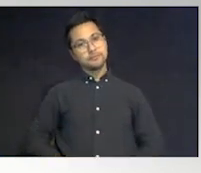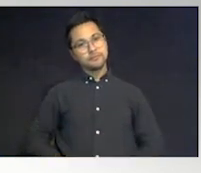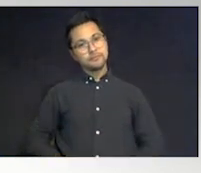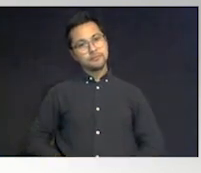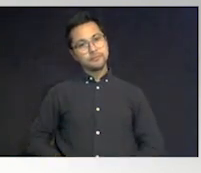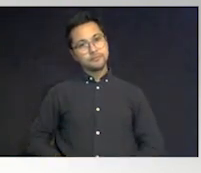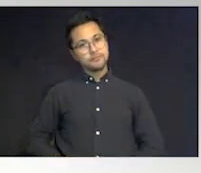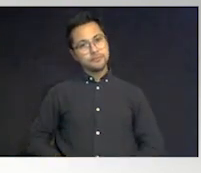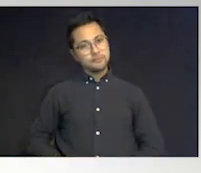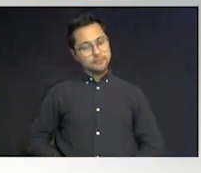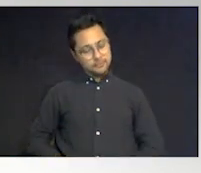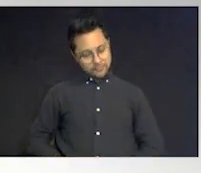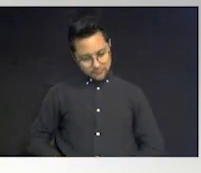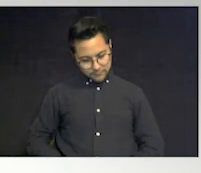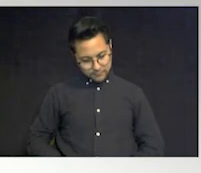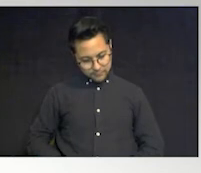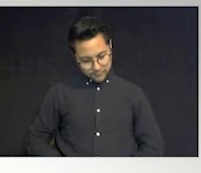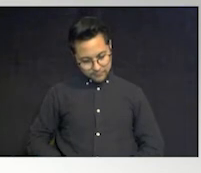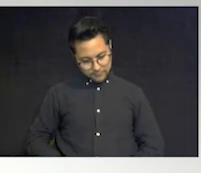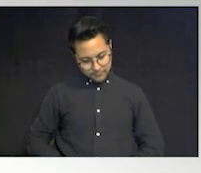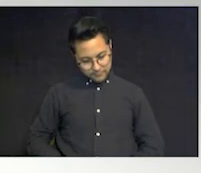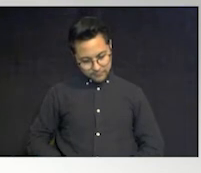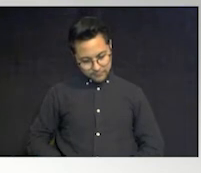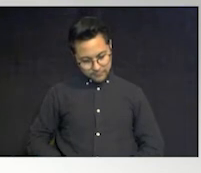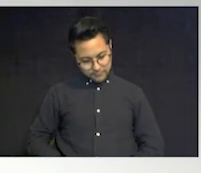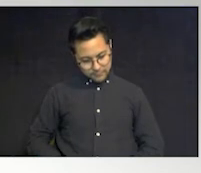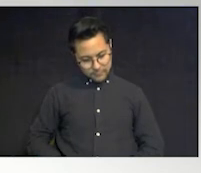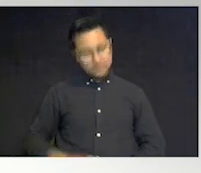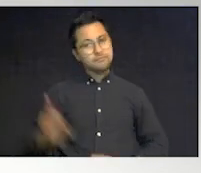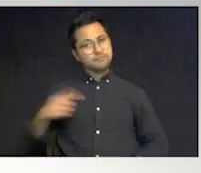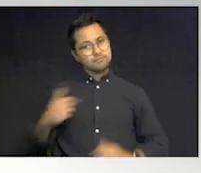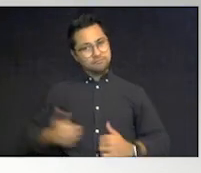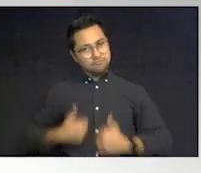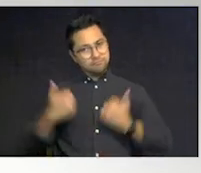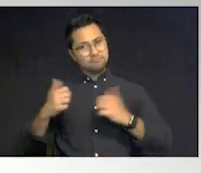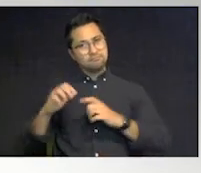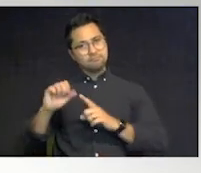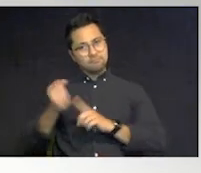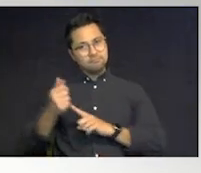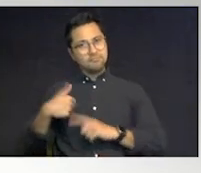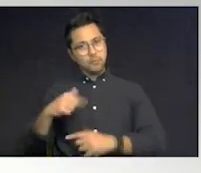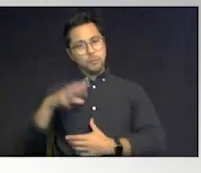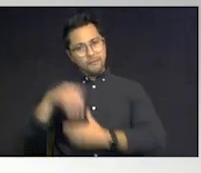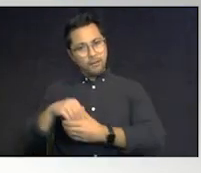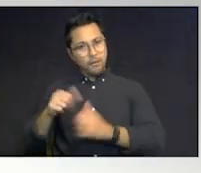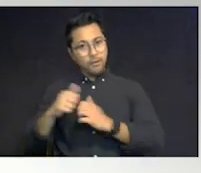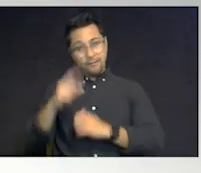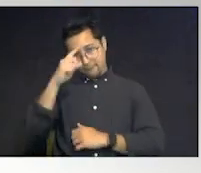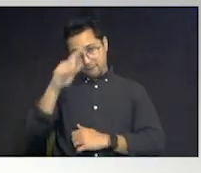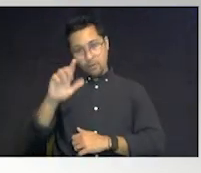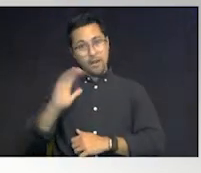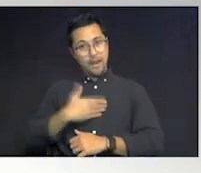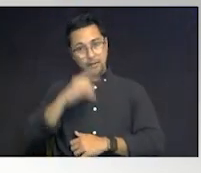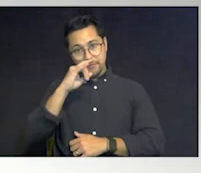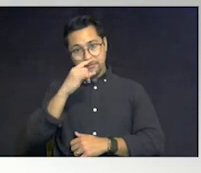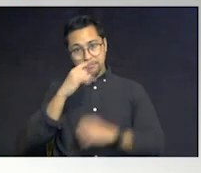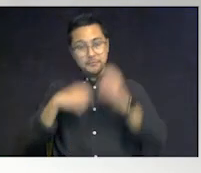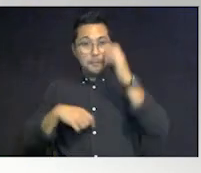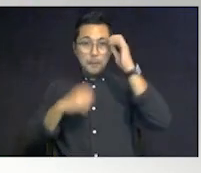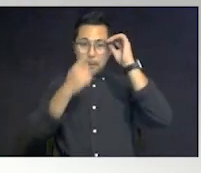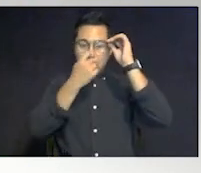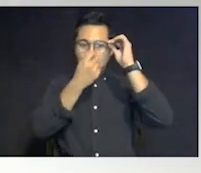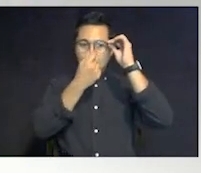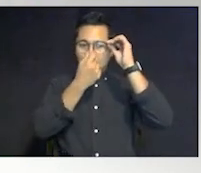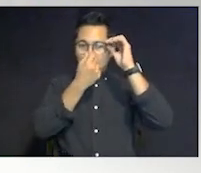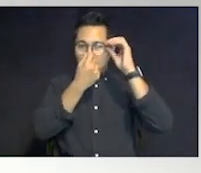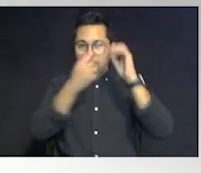Here's some examples. These are live cases that we have been involved with ourselves for our kids. Yes, I want to